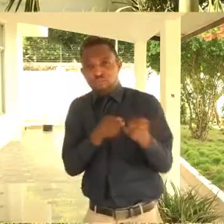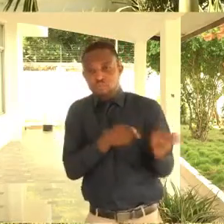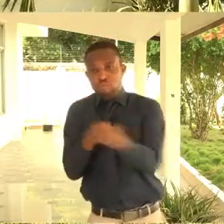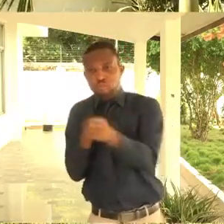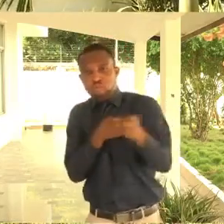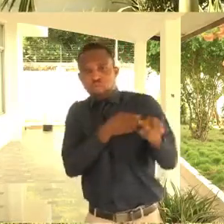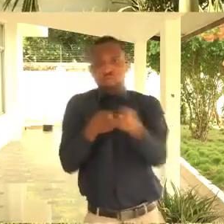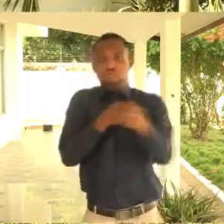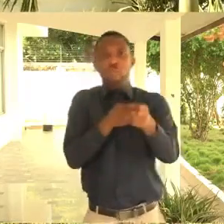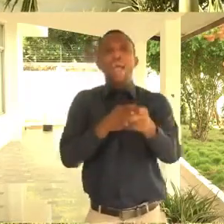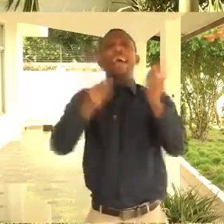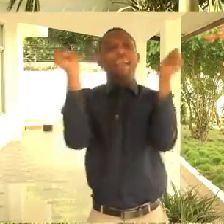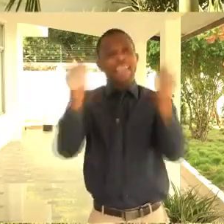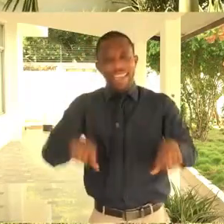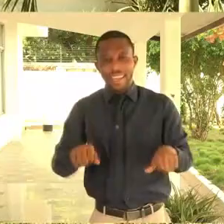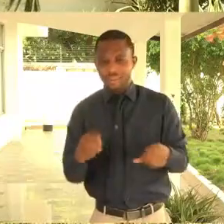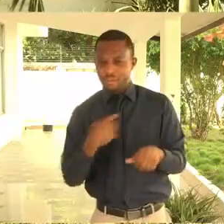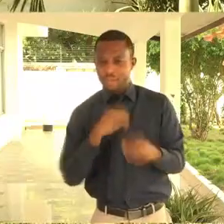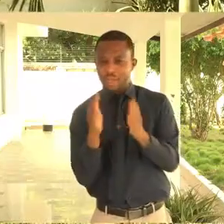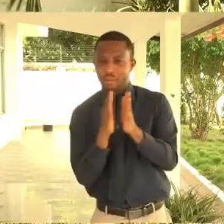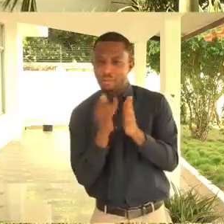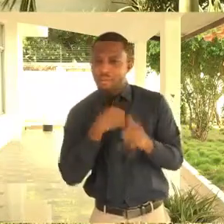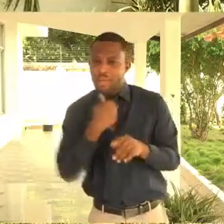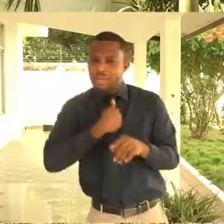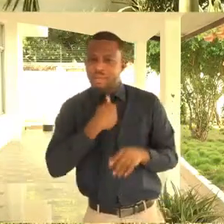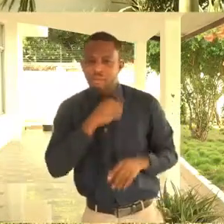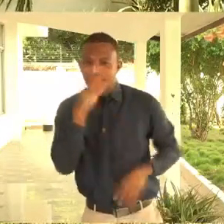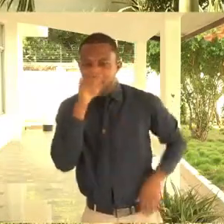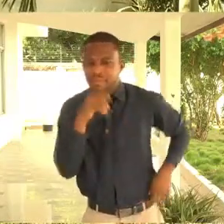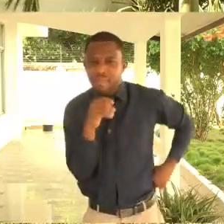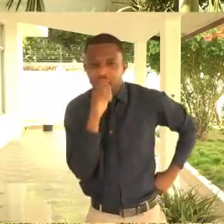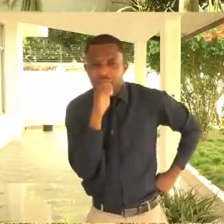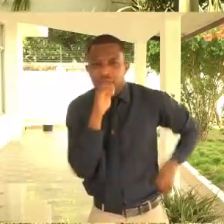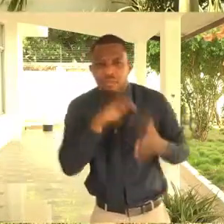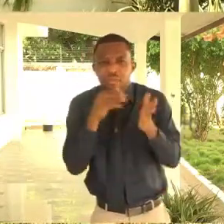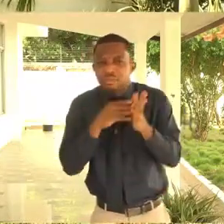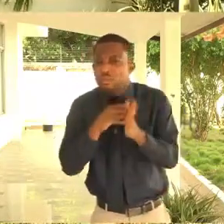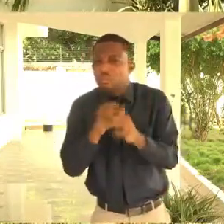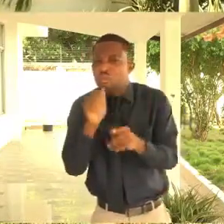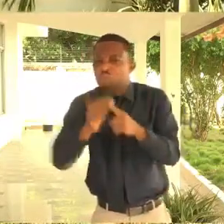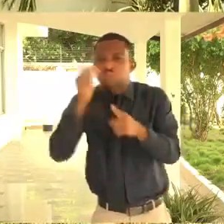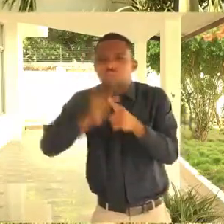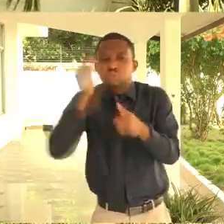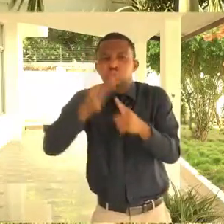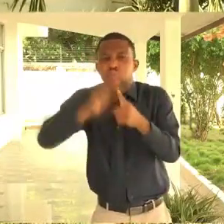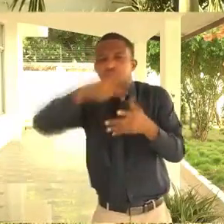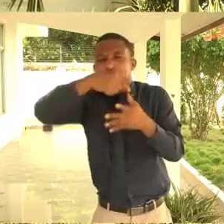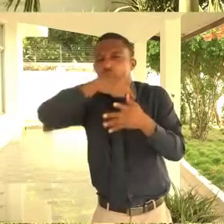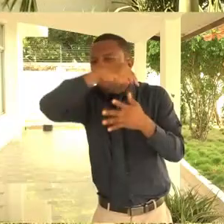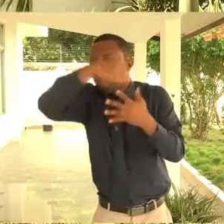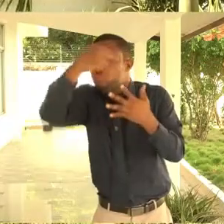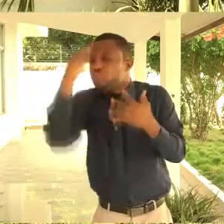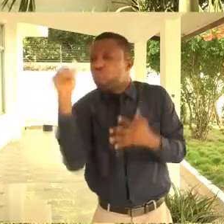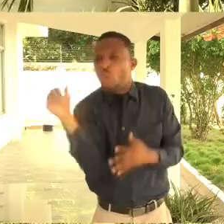This guy was so animated, so it got me curious. I was asking myself, is there sign representation for every word we